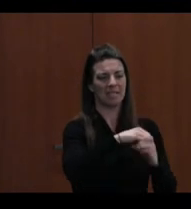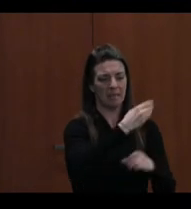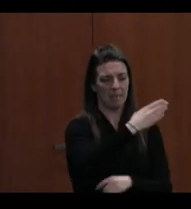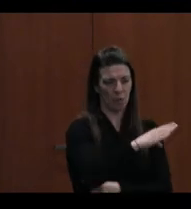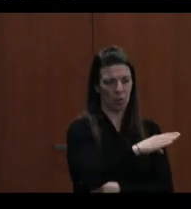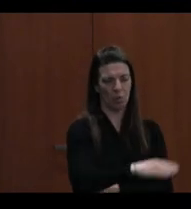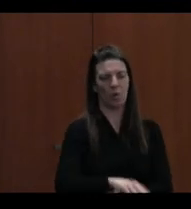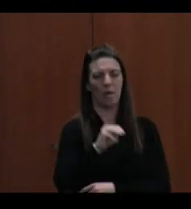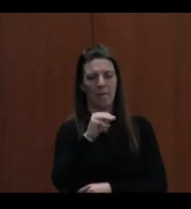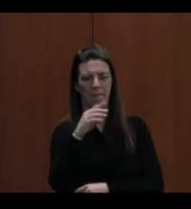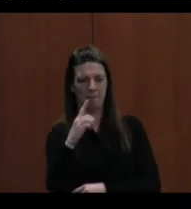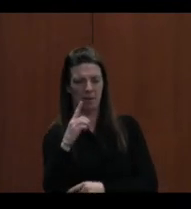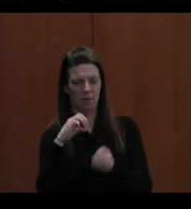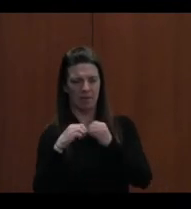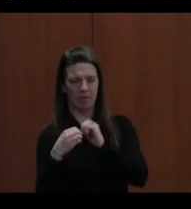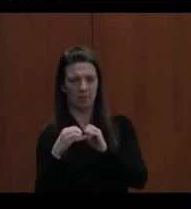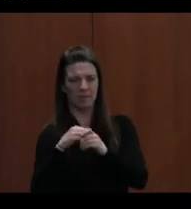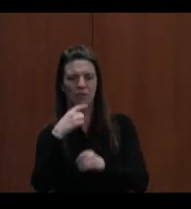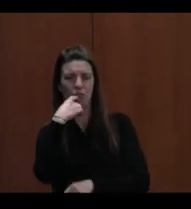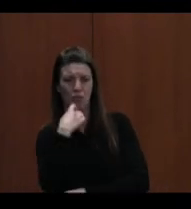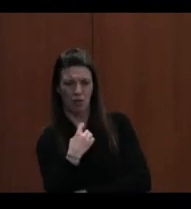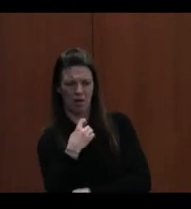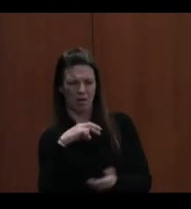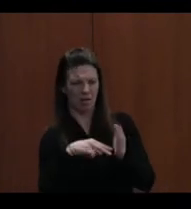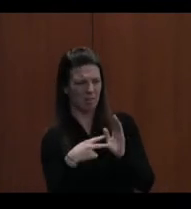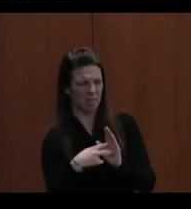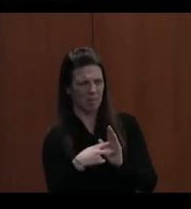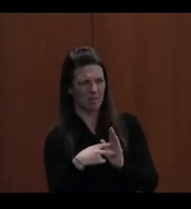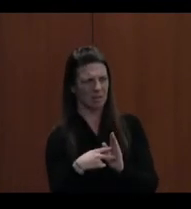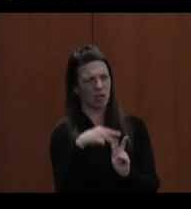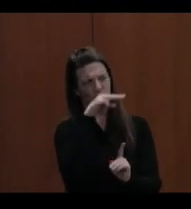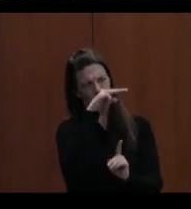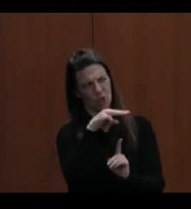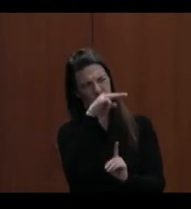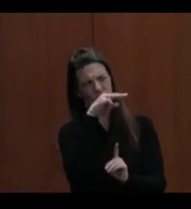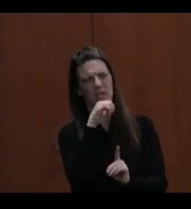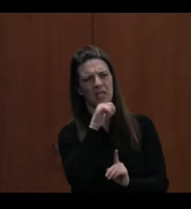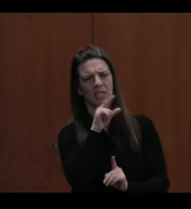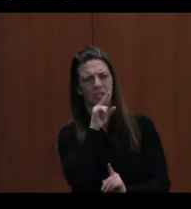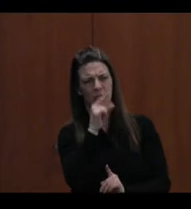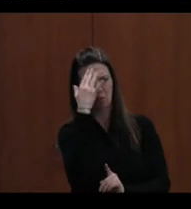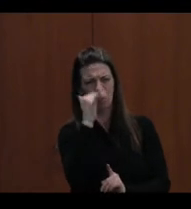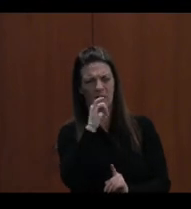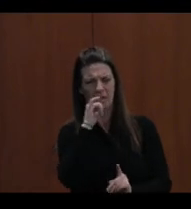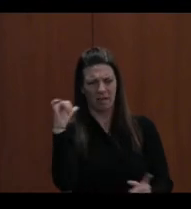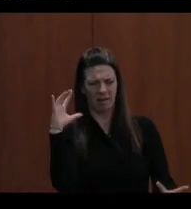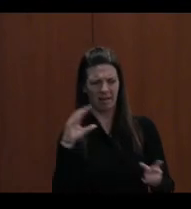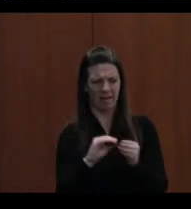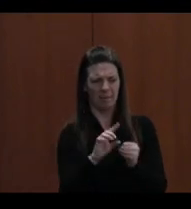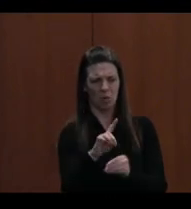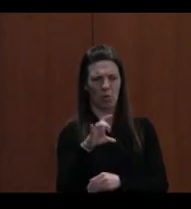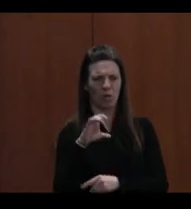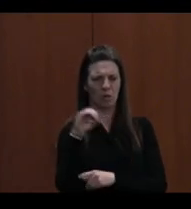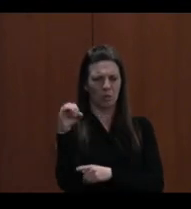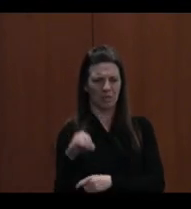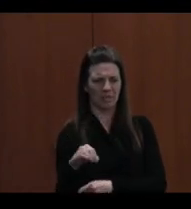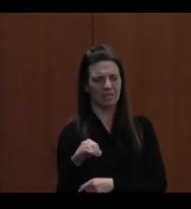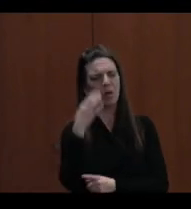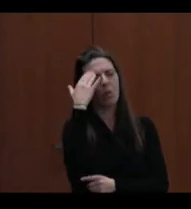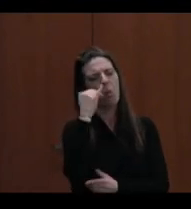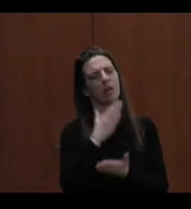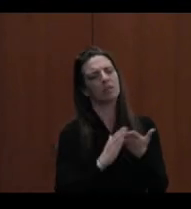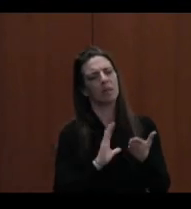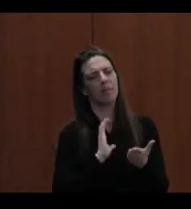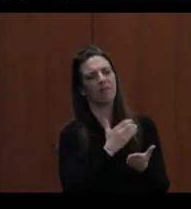red. So if you looked and you would wonder why they don't quite add up to 100%, again, that has to do with some of our students